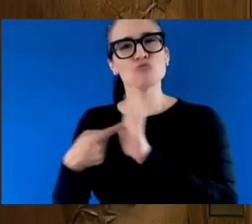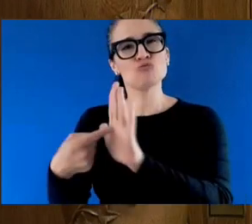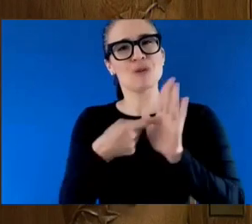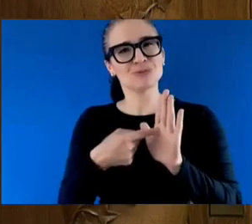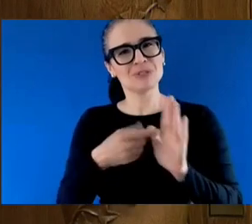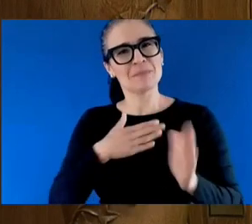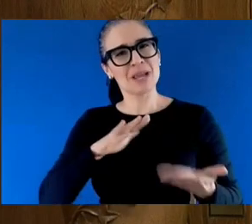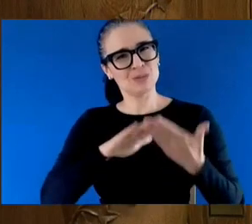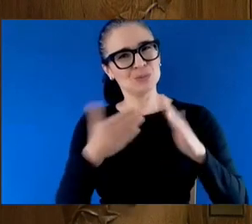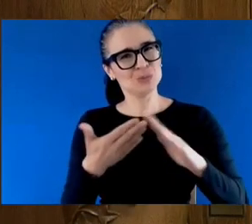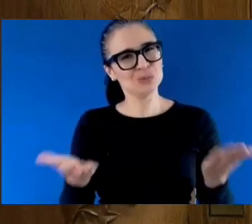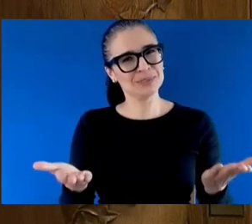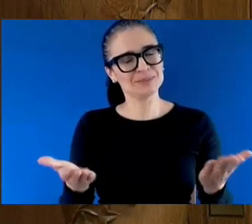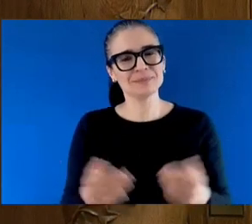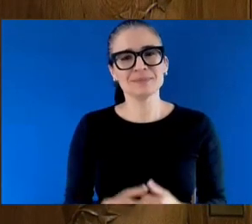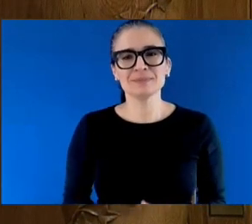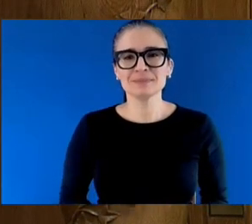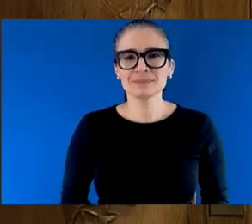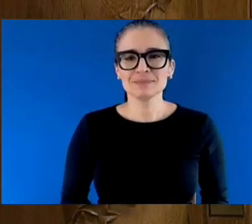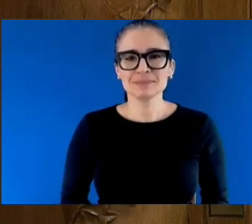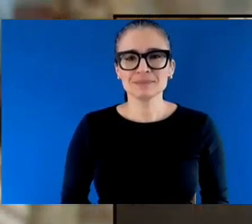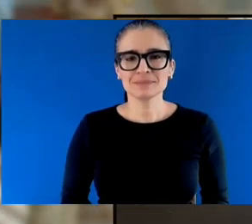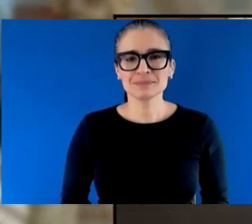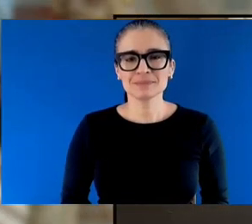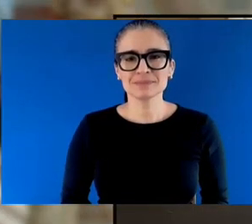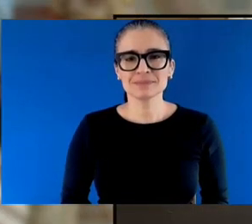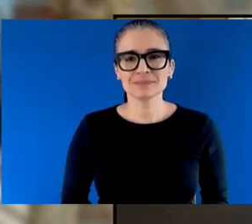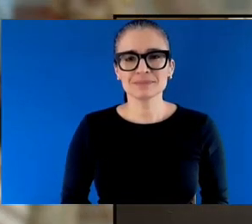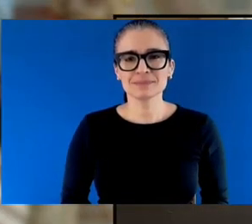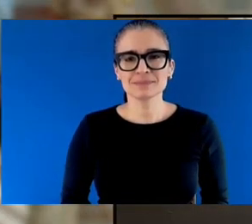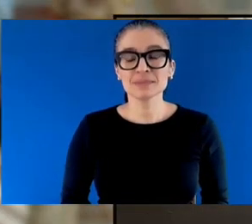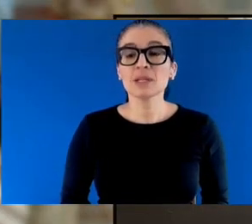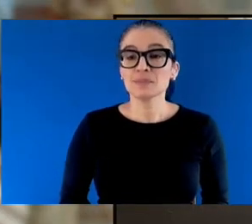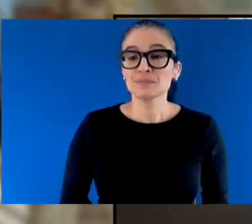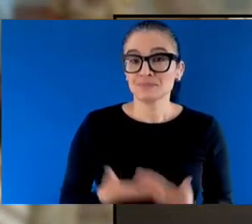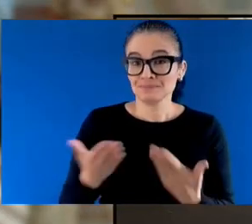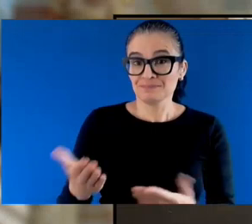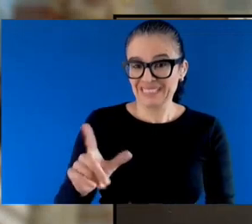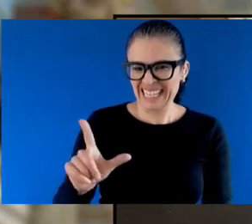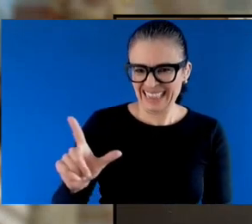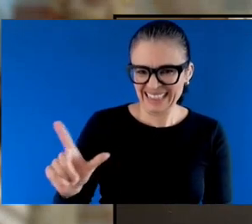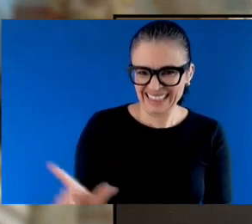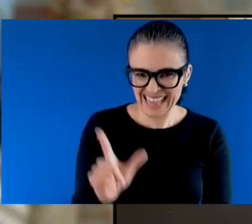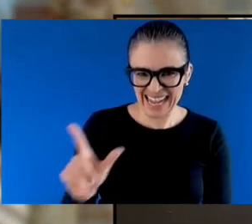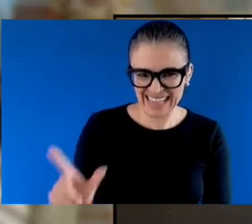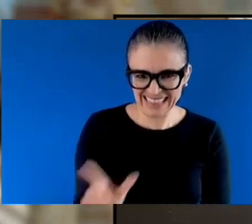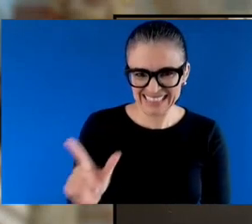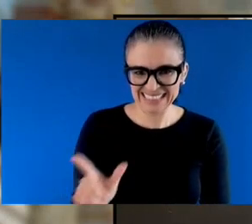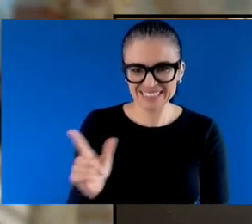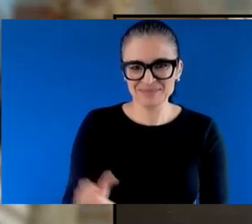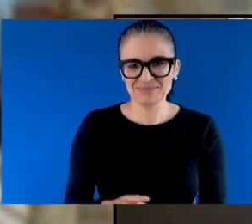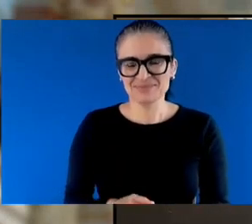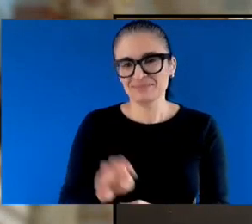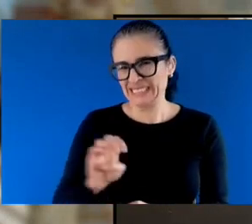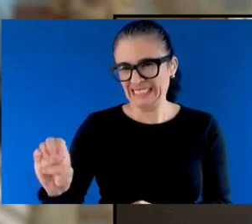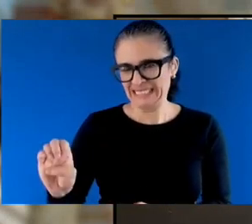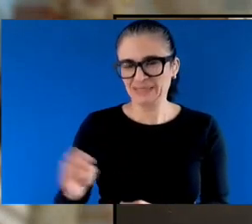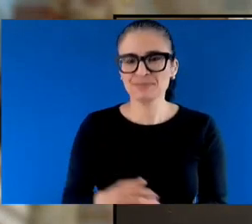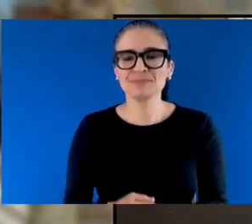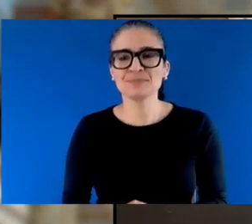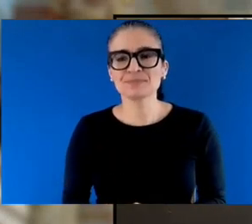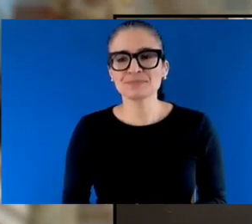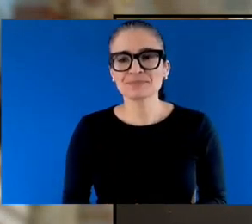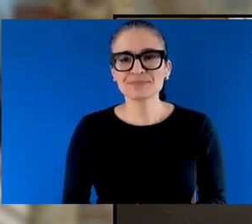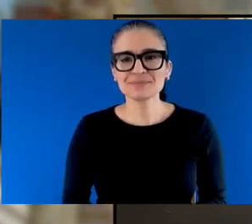Member for Langley East. Thank you, Honourable Speaker. As Parliamentary Secretary for Community